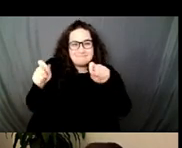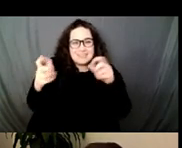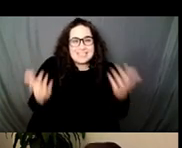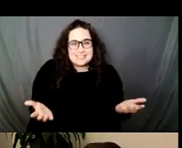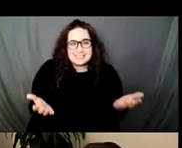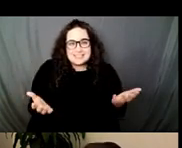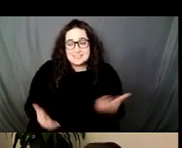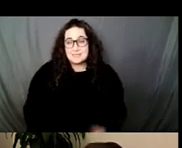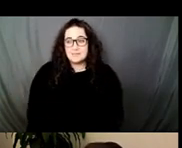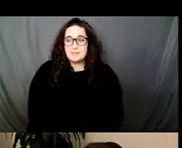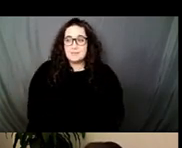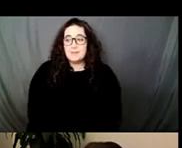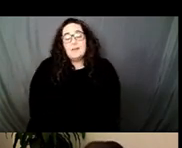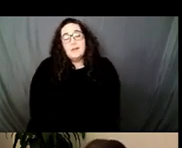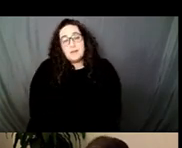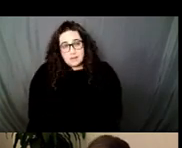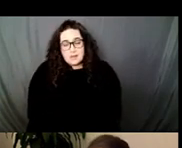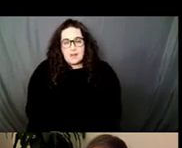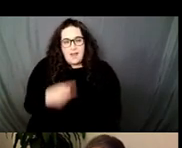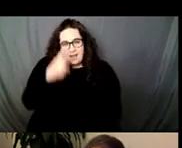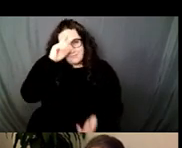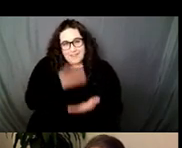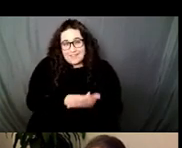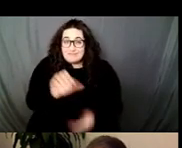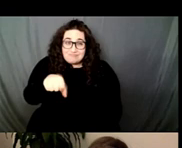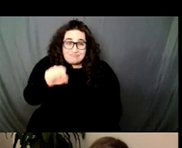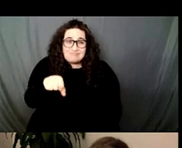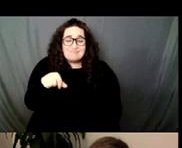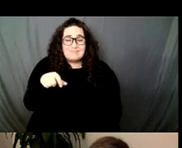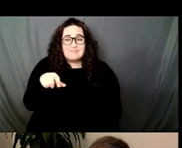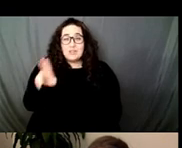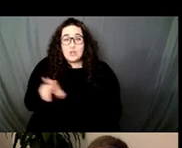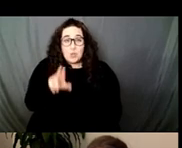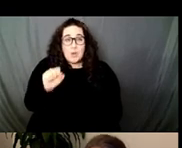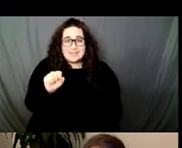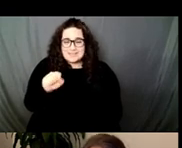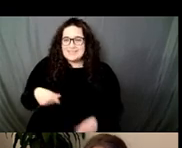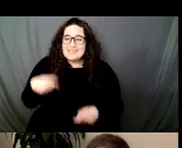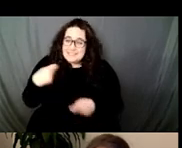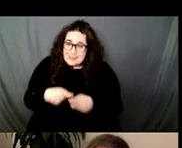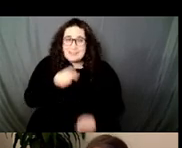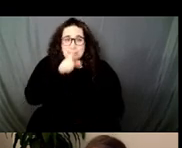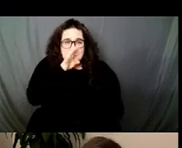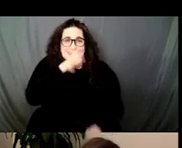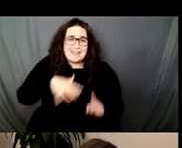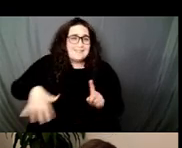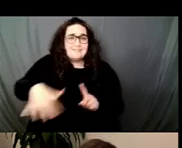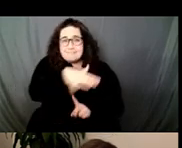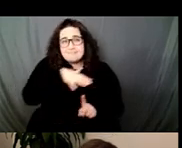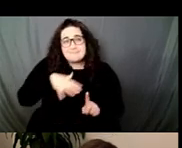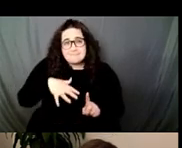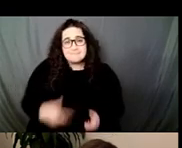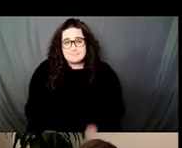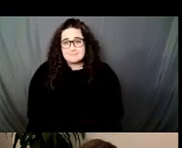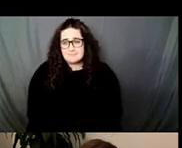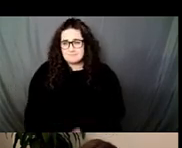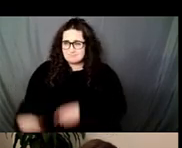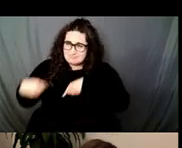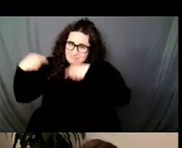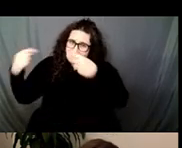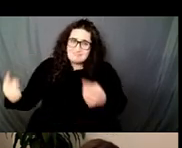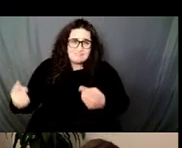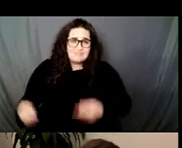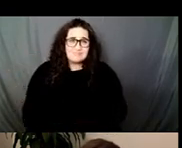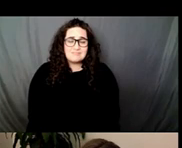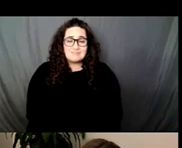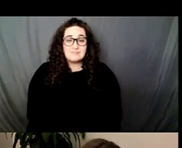I believe. The United States is a Spanish-speaking context. It always has been. As many of my friends in some of